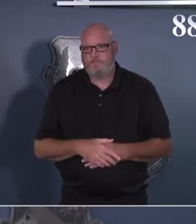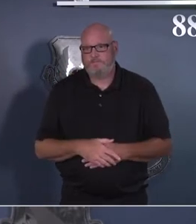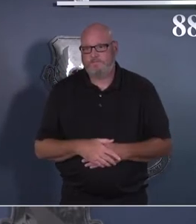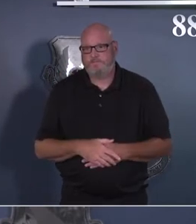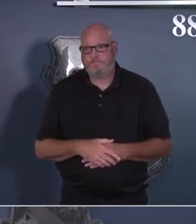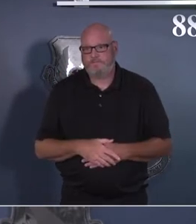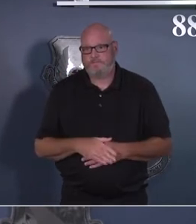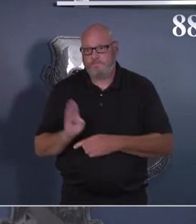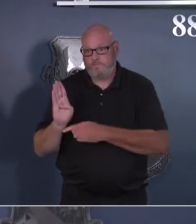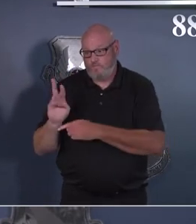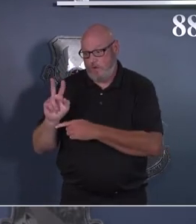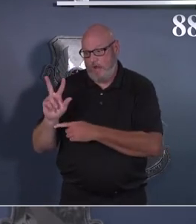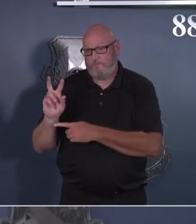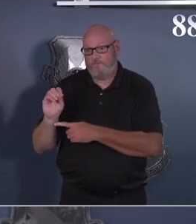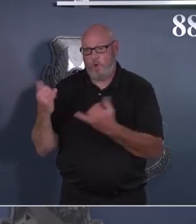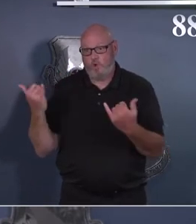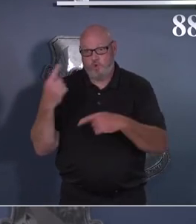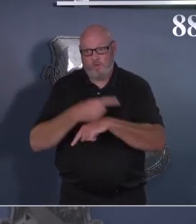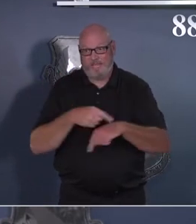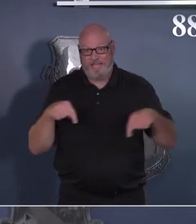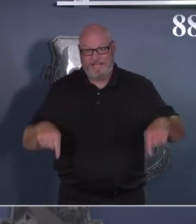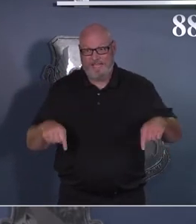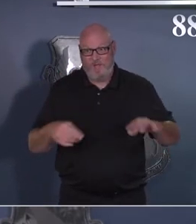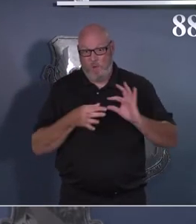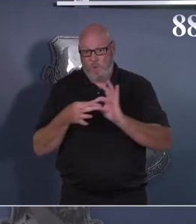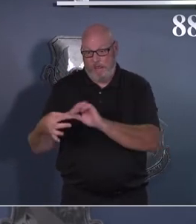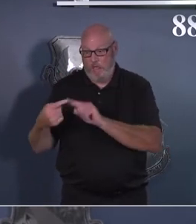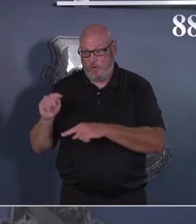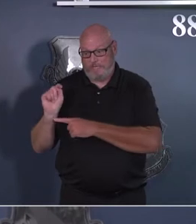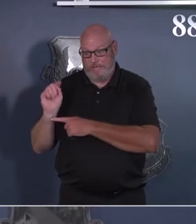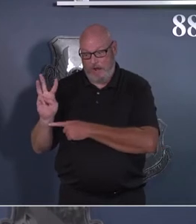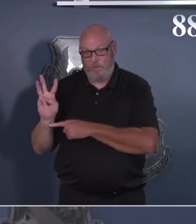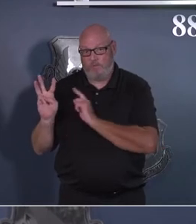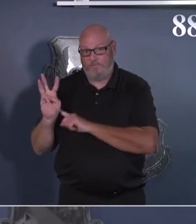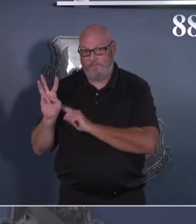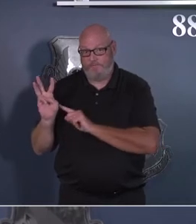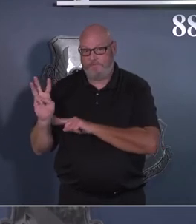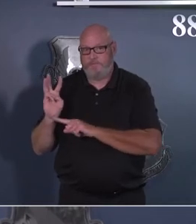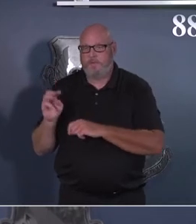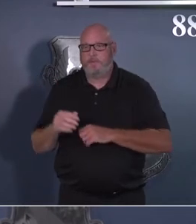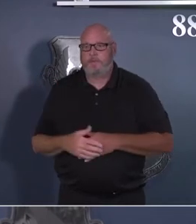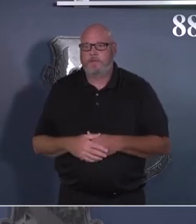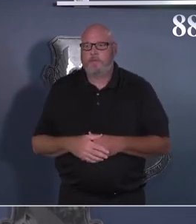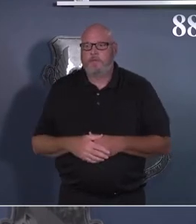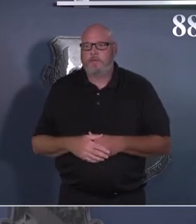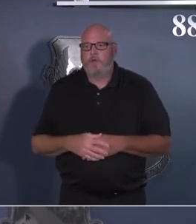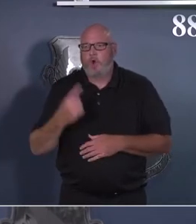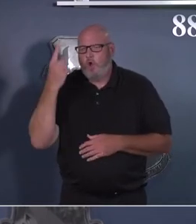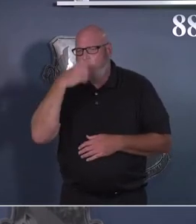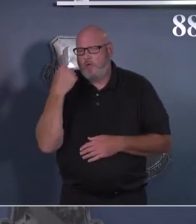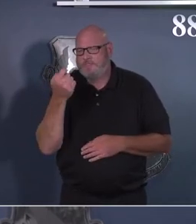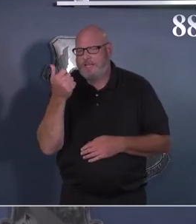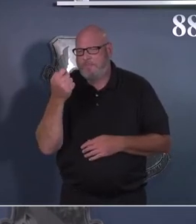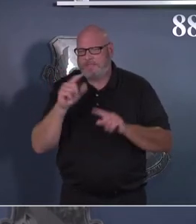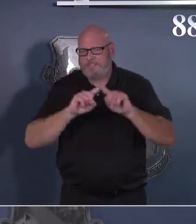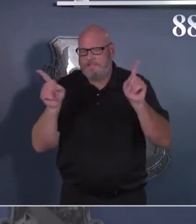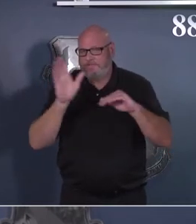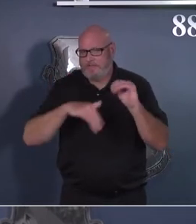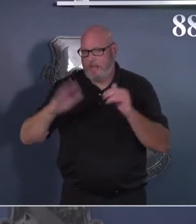today, relative to telework, looks a little bit different than HP Con Bravo